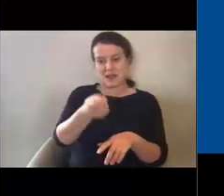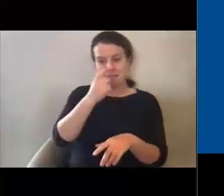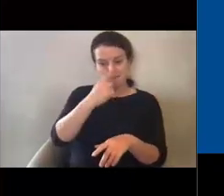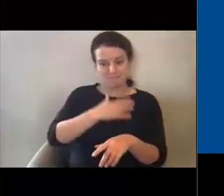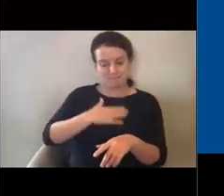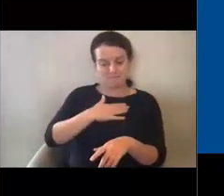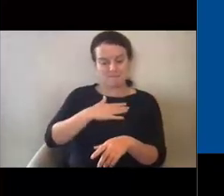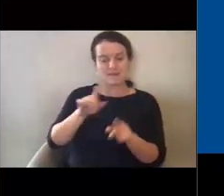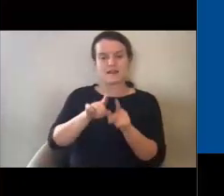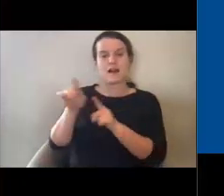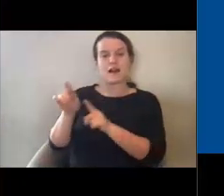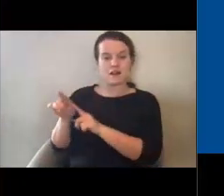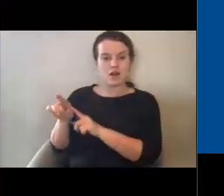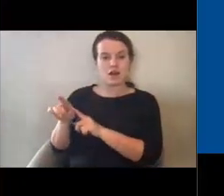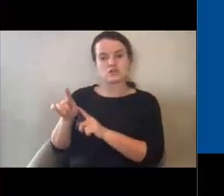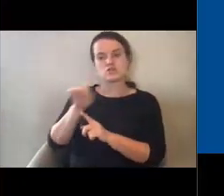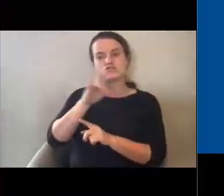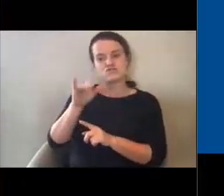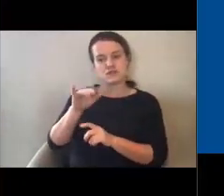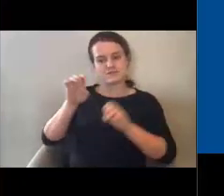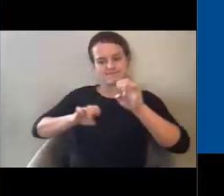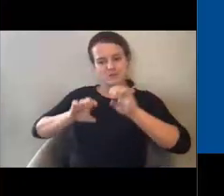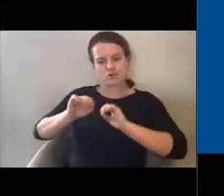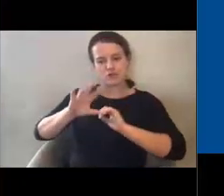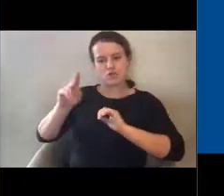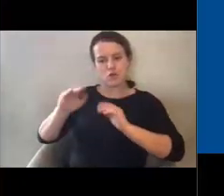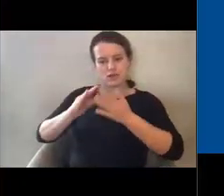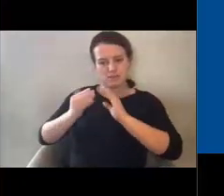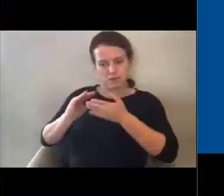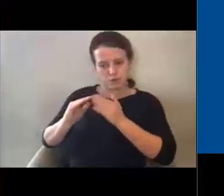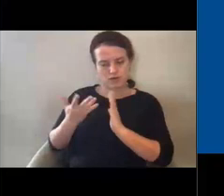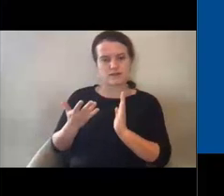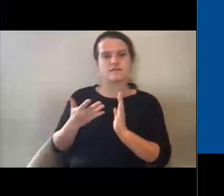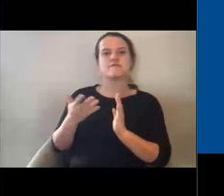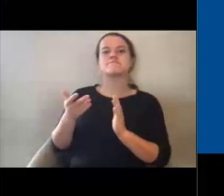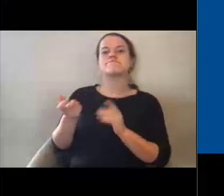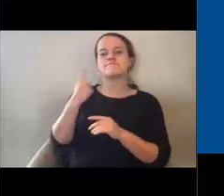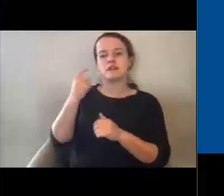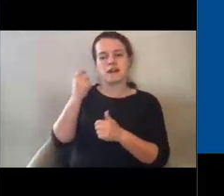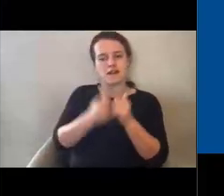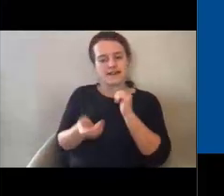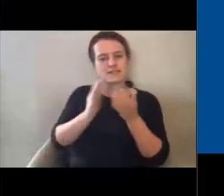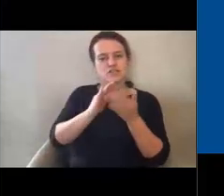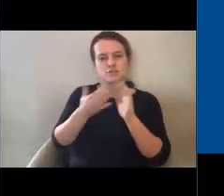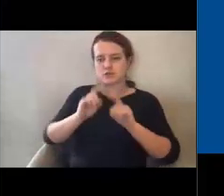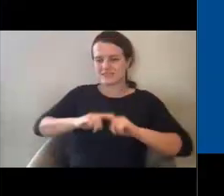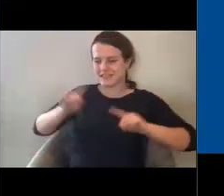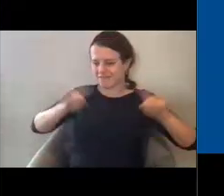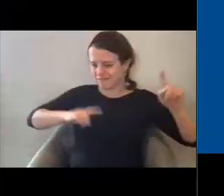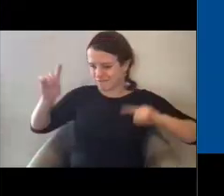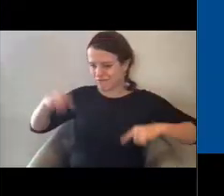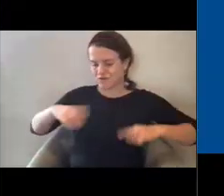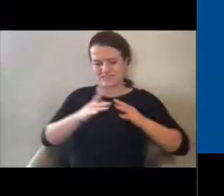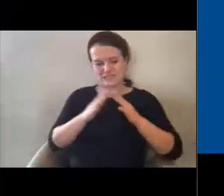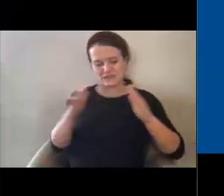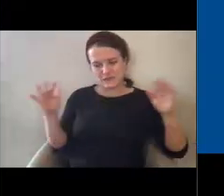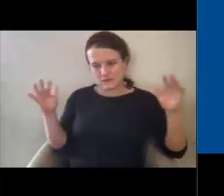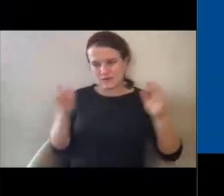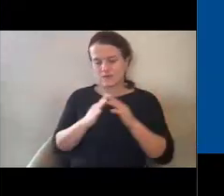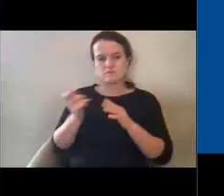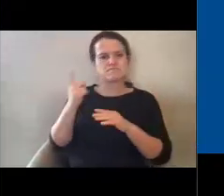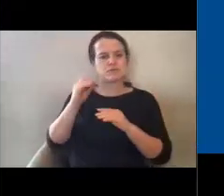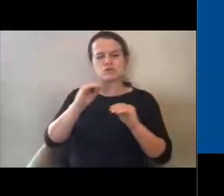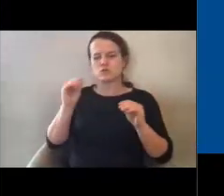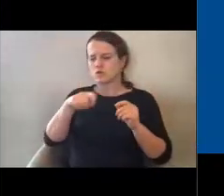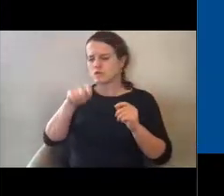really evaluating your own community as every community is different and diverse. There is no specific